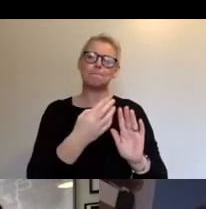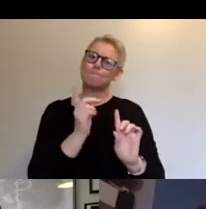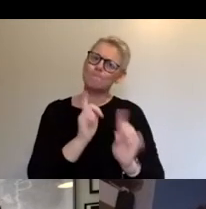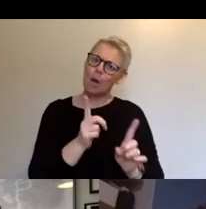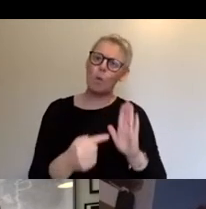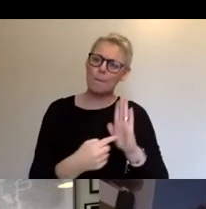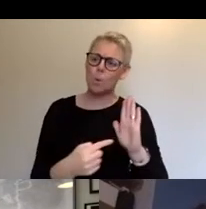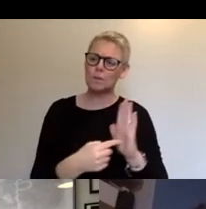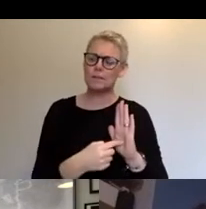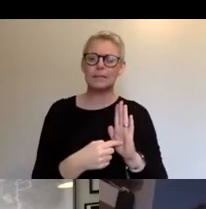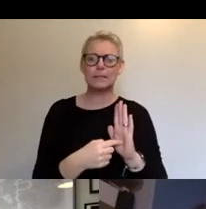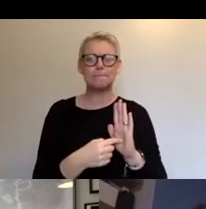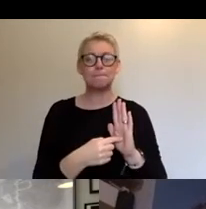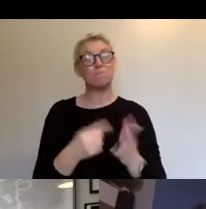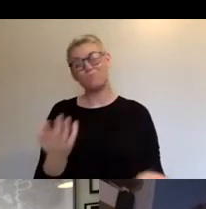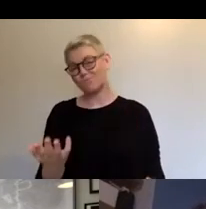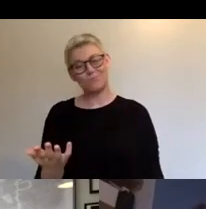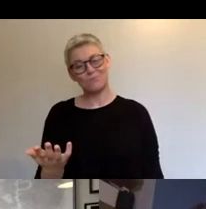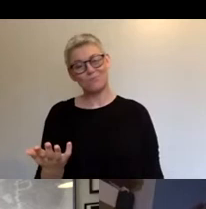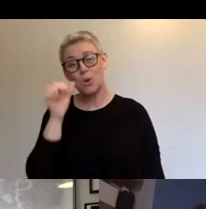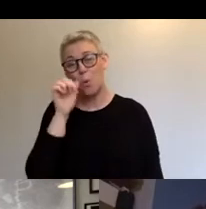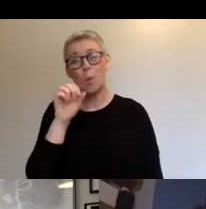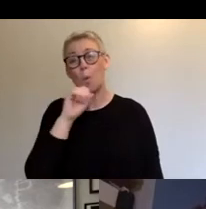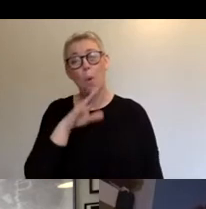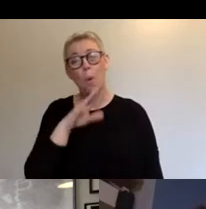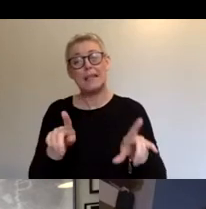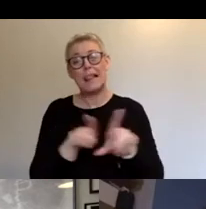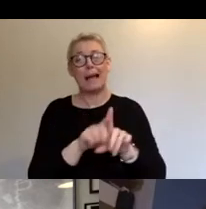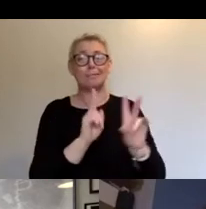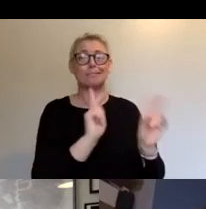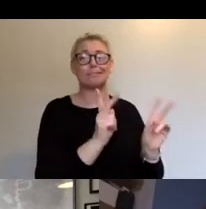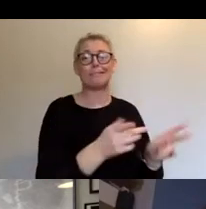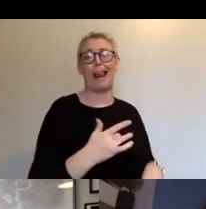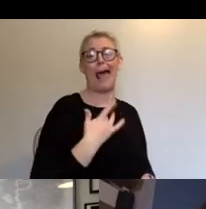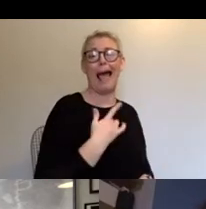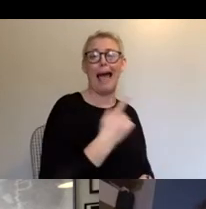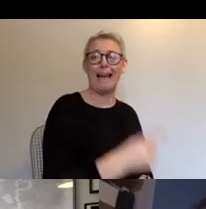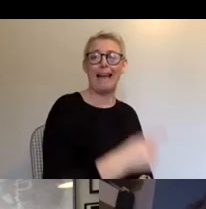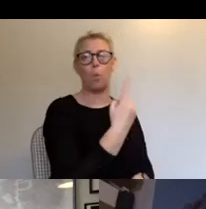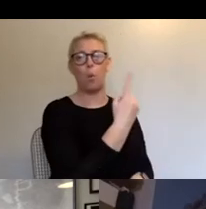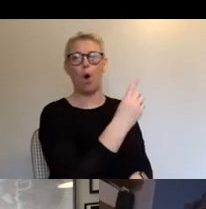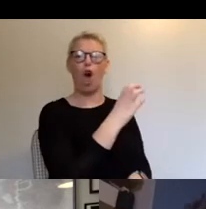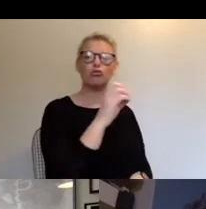one hundred thousand people in the streets of St Paul's and we weren't trying to create that exactly.